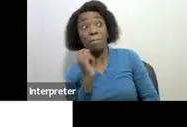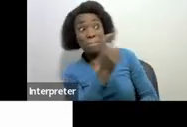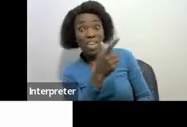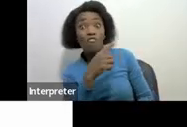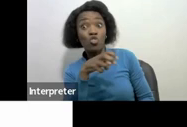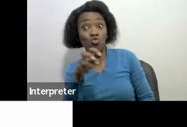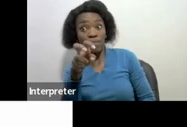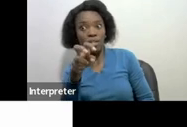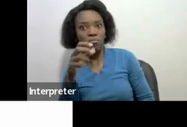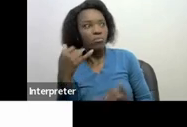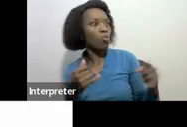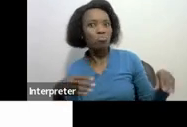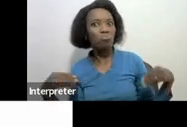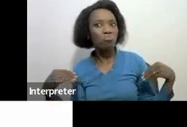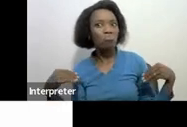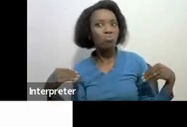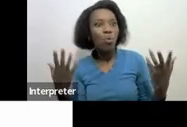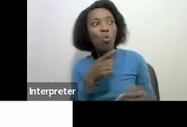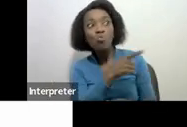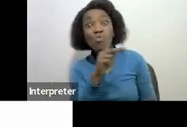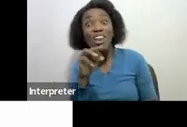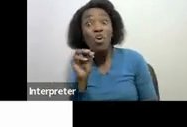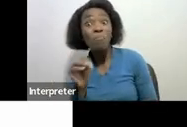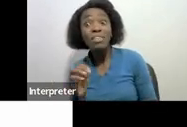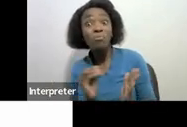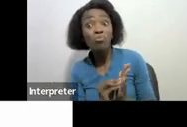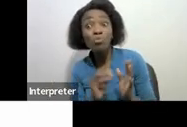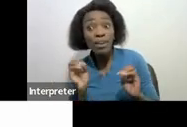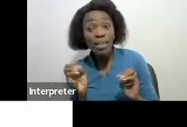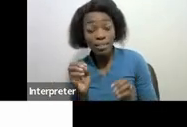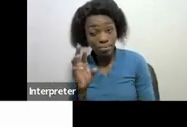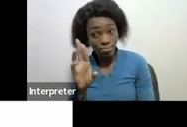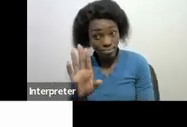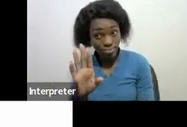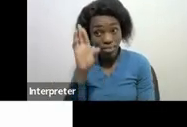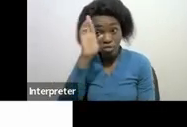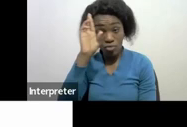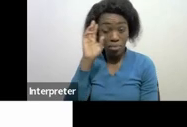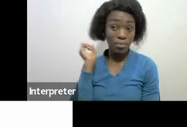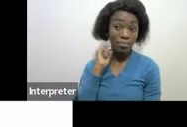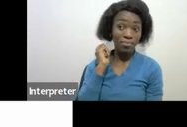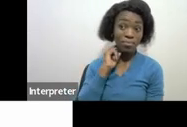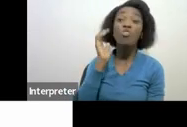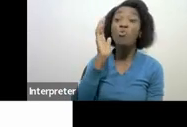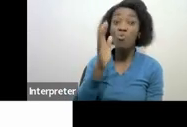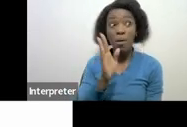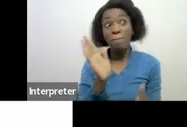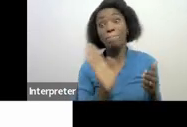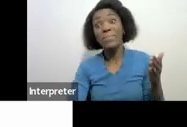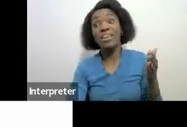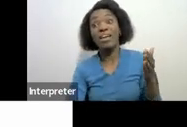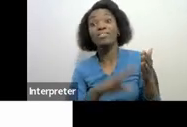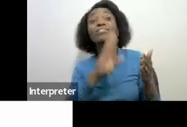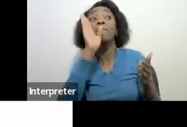don't travel or you don't keep record of your kilometers you must know that you'll be penalized not having kept the record of your kilometers